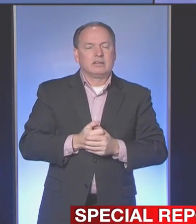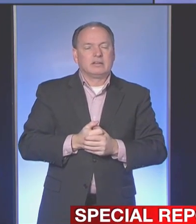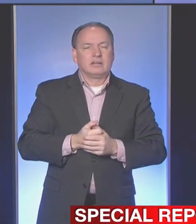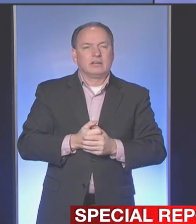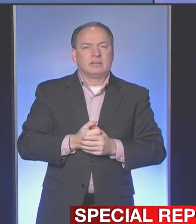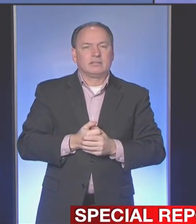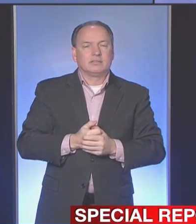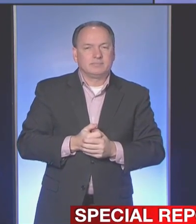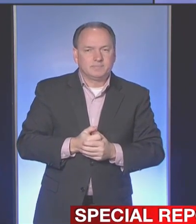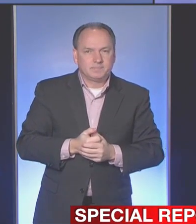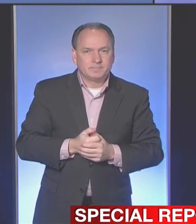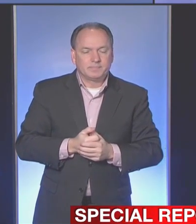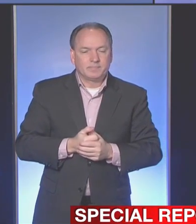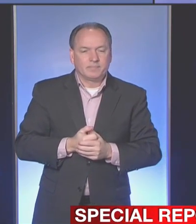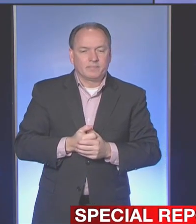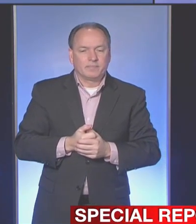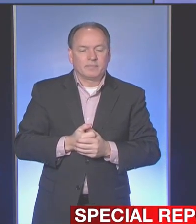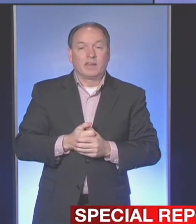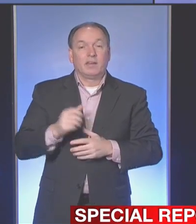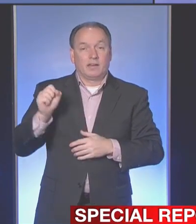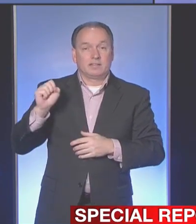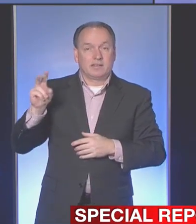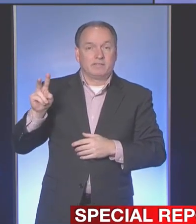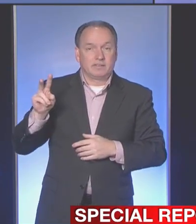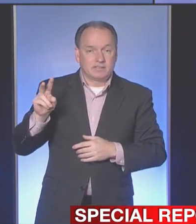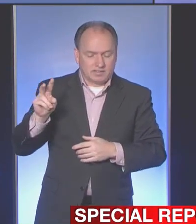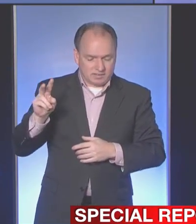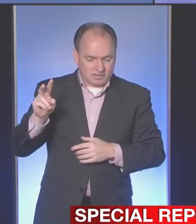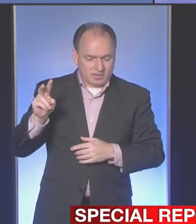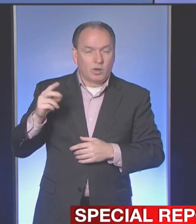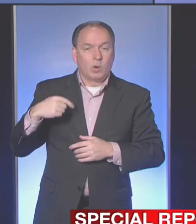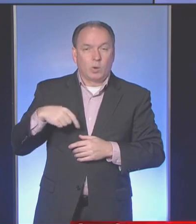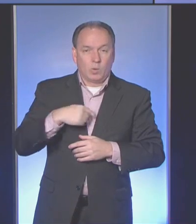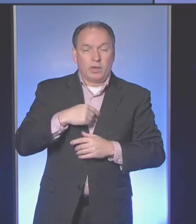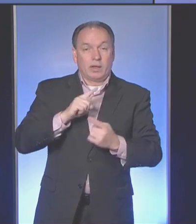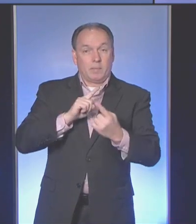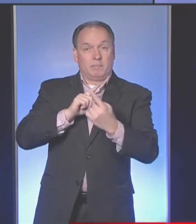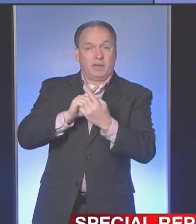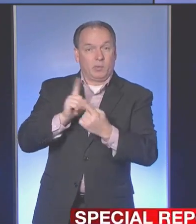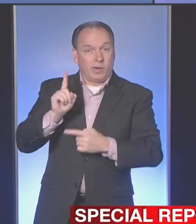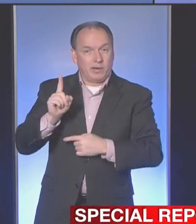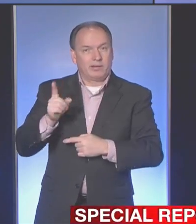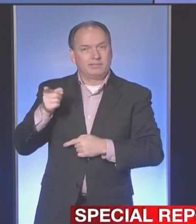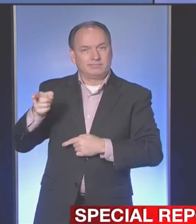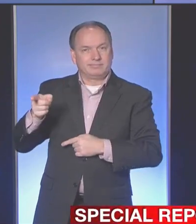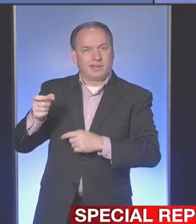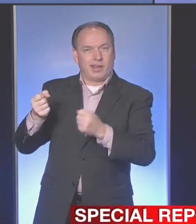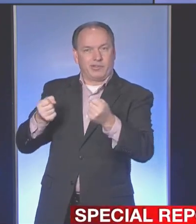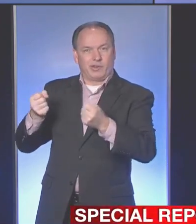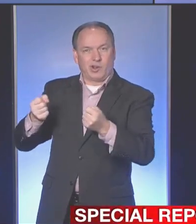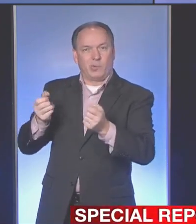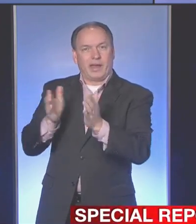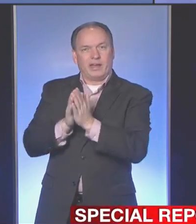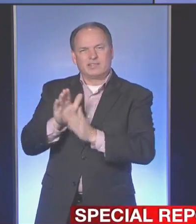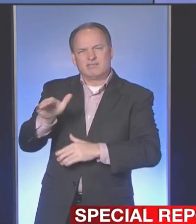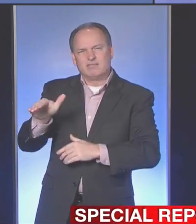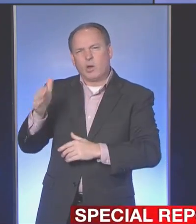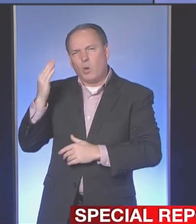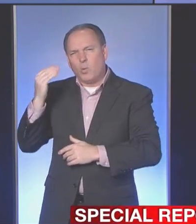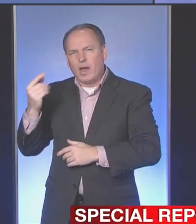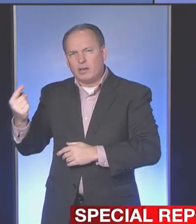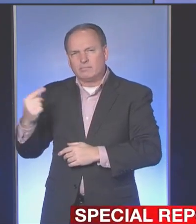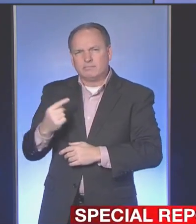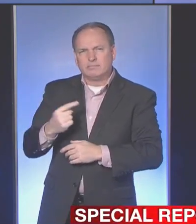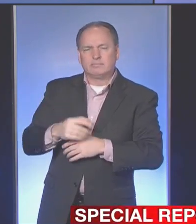Dr. Jones, you want to go first again? St. Vincent, we actually meet you at your car and we ask you why you're there. if